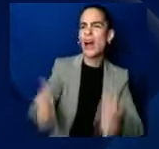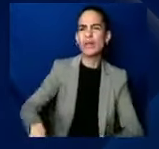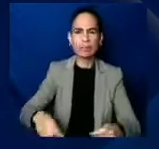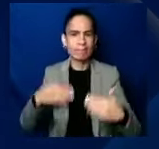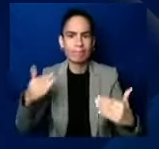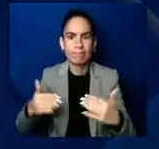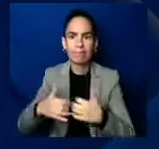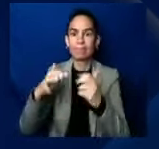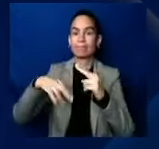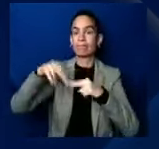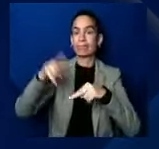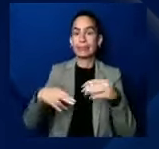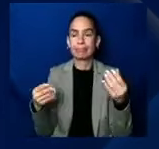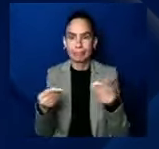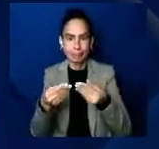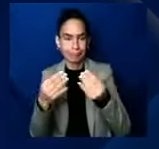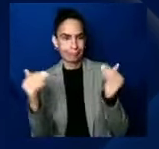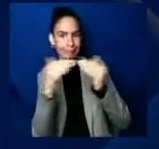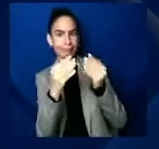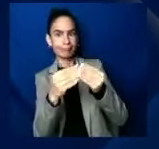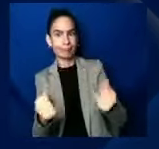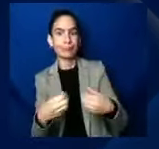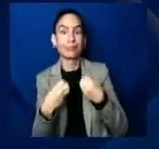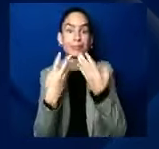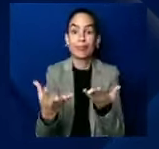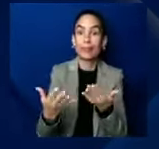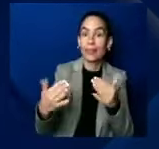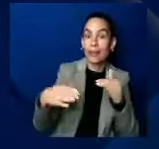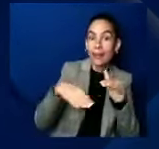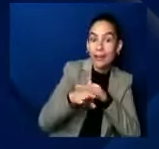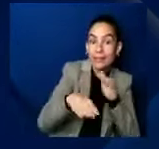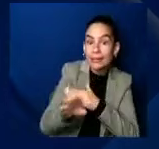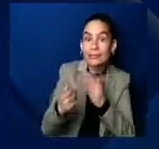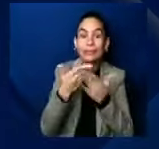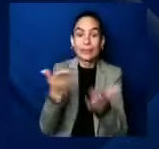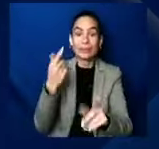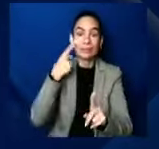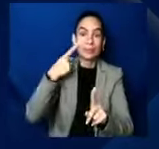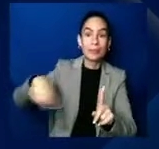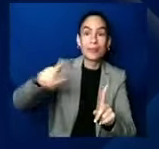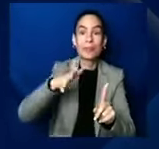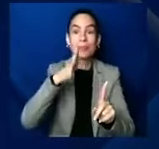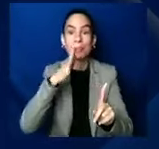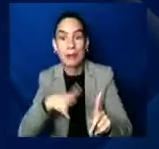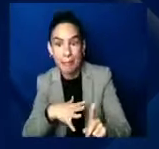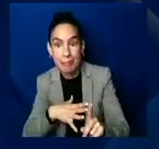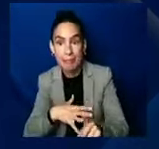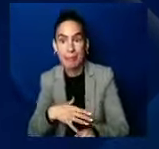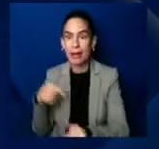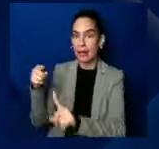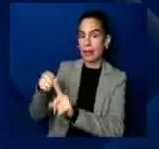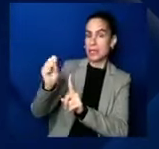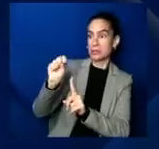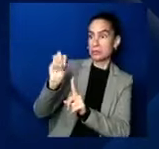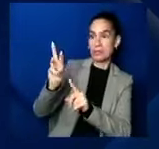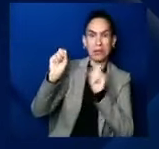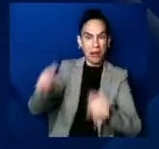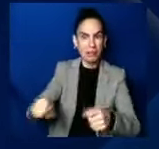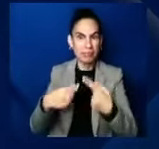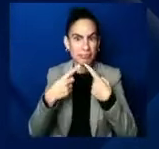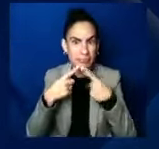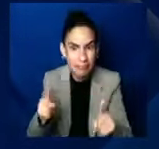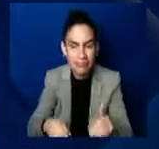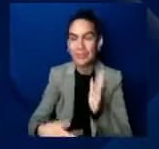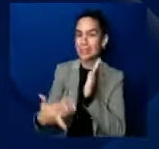more women access to resources they wouldn't otherwise have because software can do that. Technology can democratize access, can make things